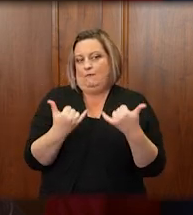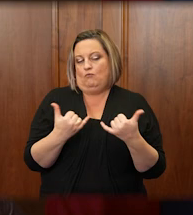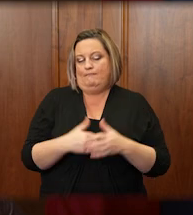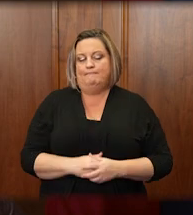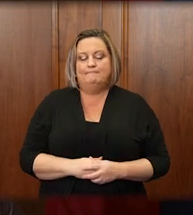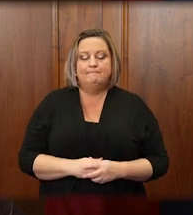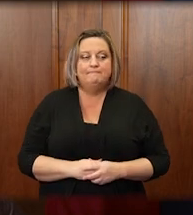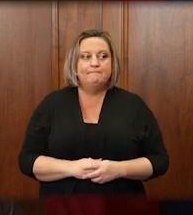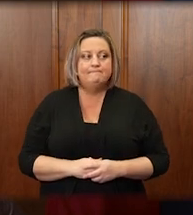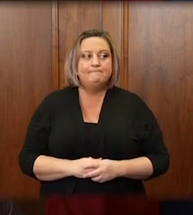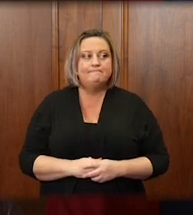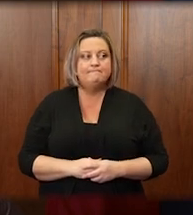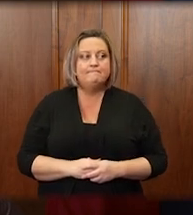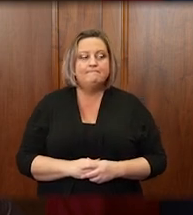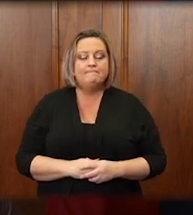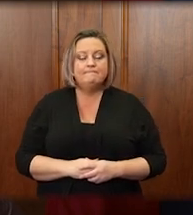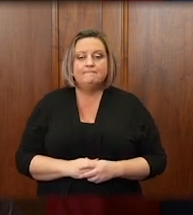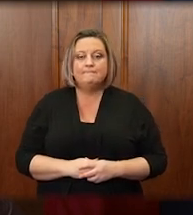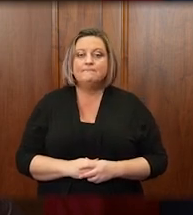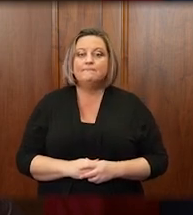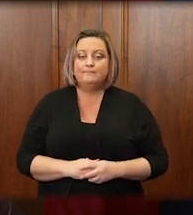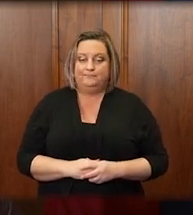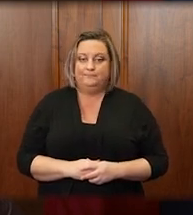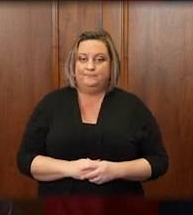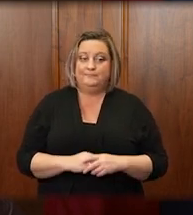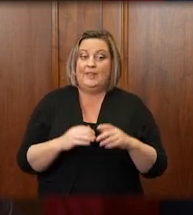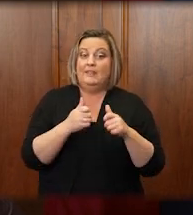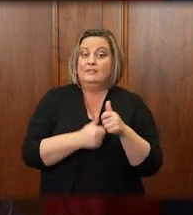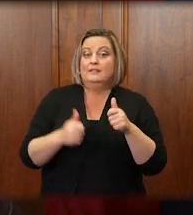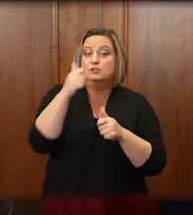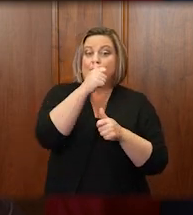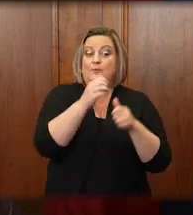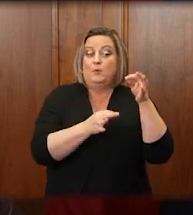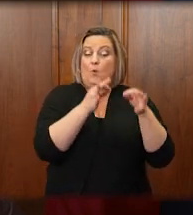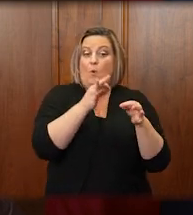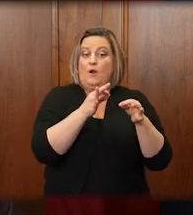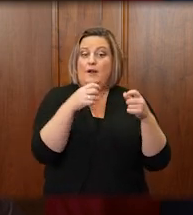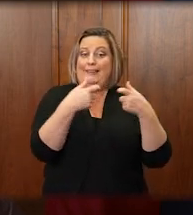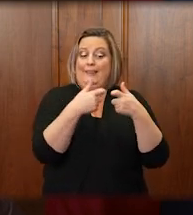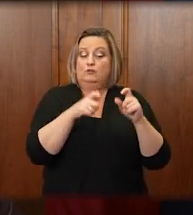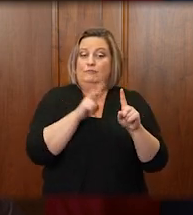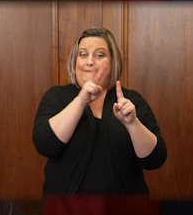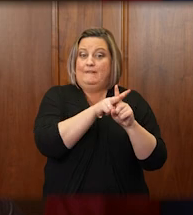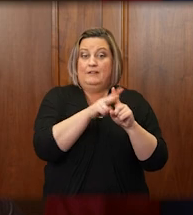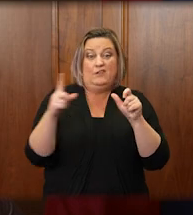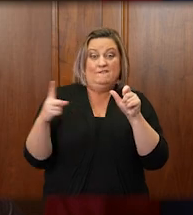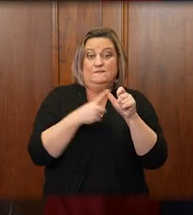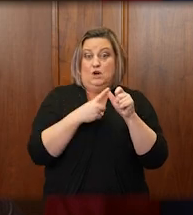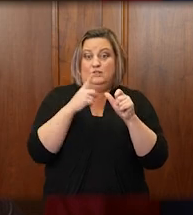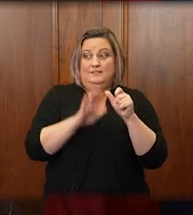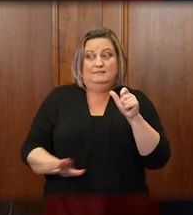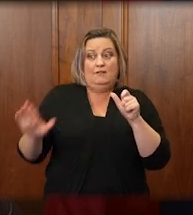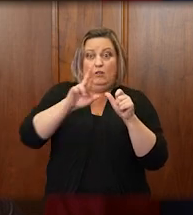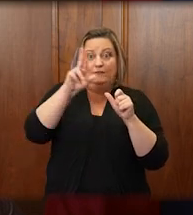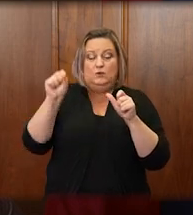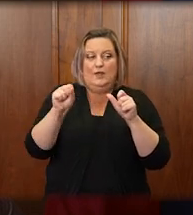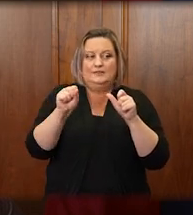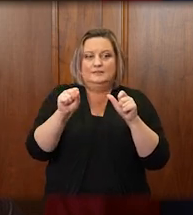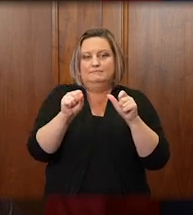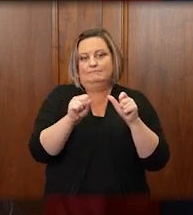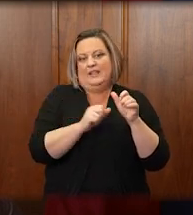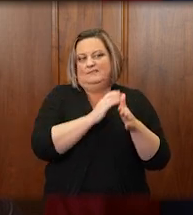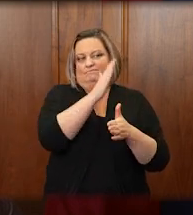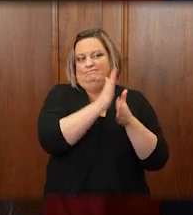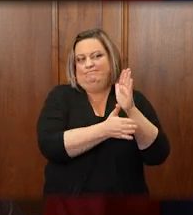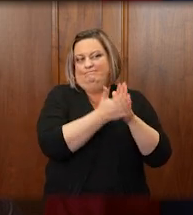At the same time, the Supreme Court electronic filing system, the first of its kind in the nation, has reached the end of its